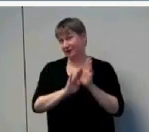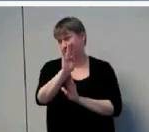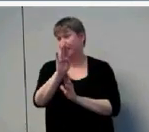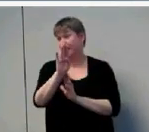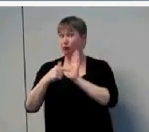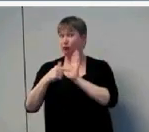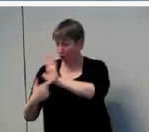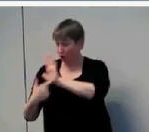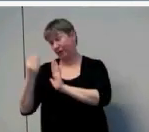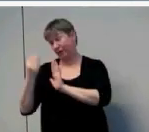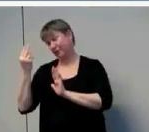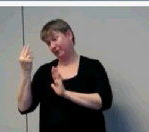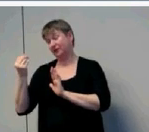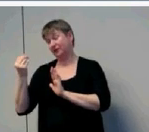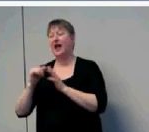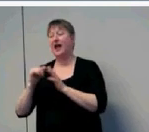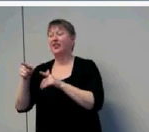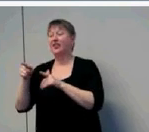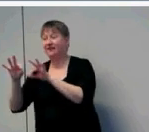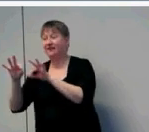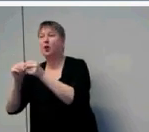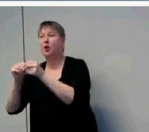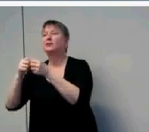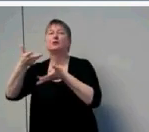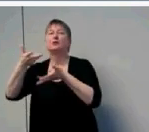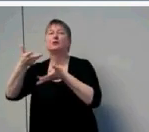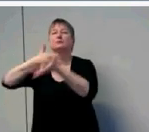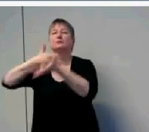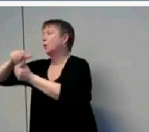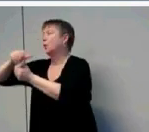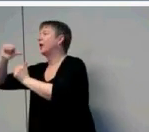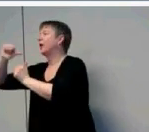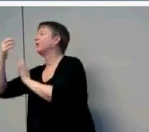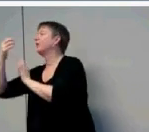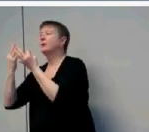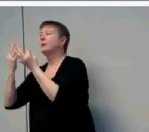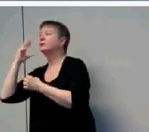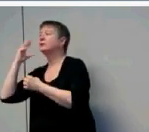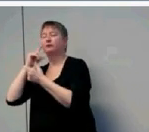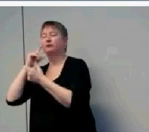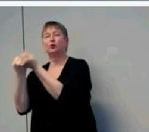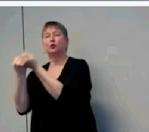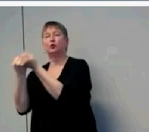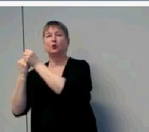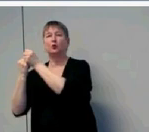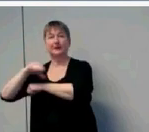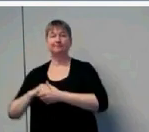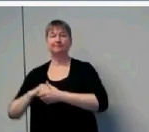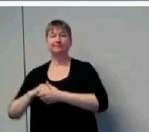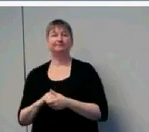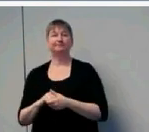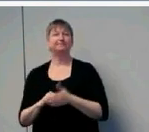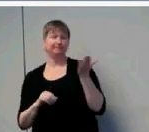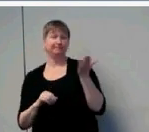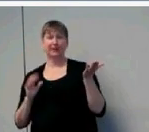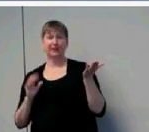families are talking with other families in order to get support. So I mentioned our website. We have a